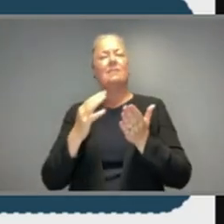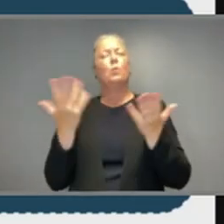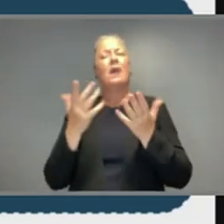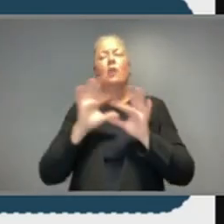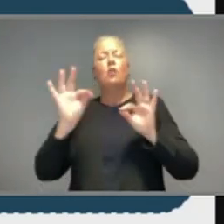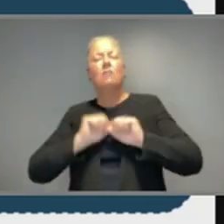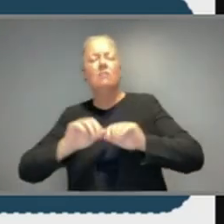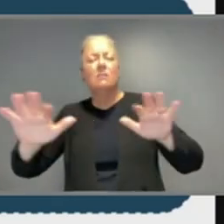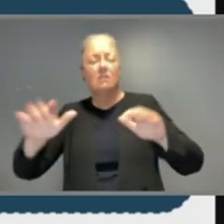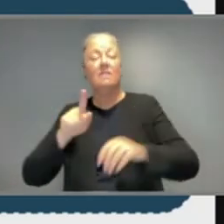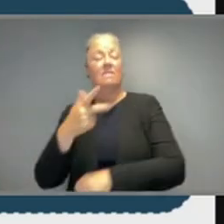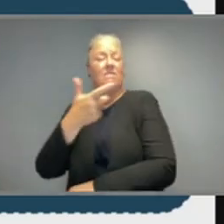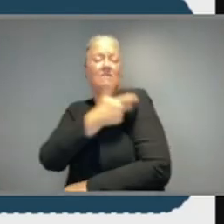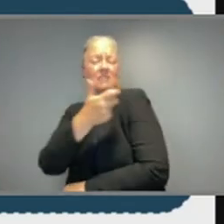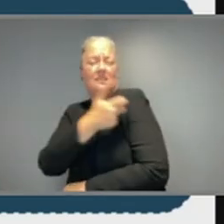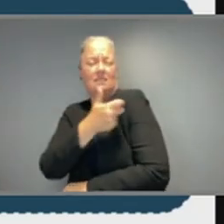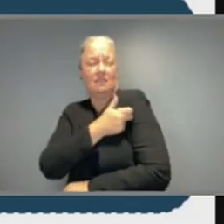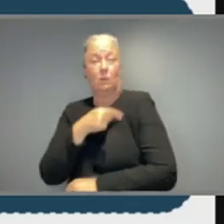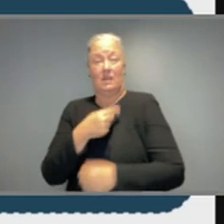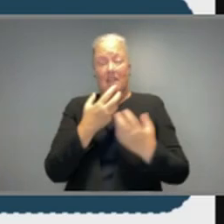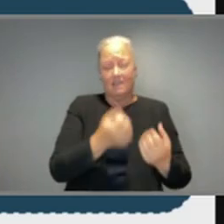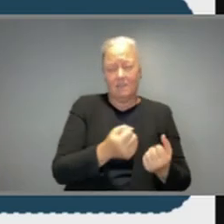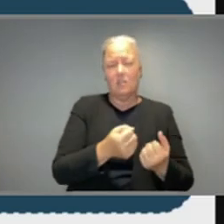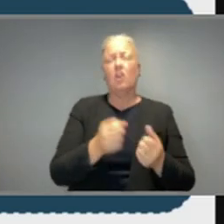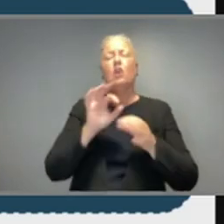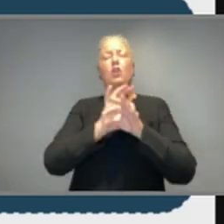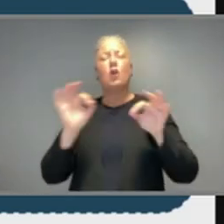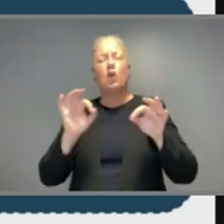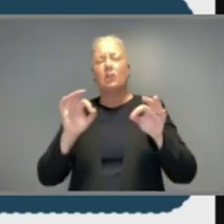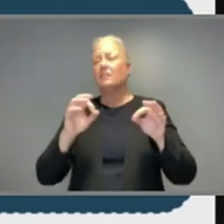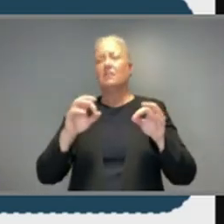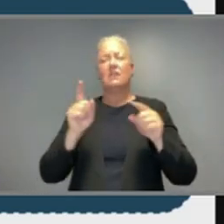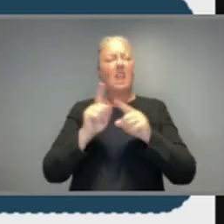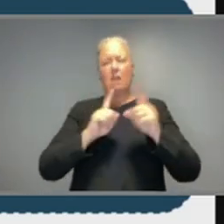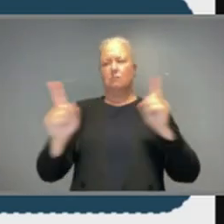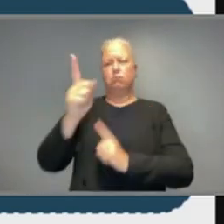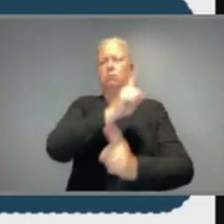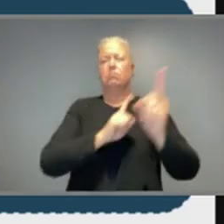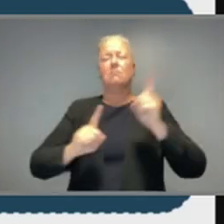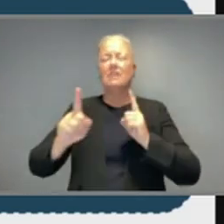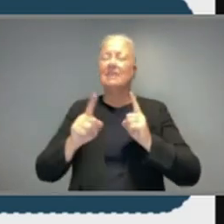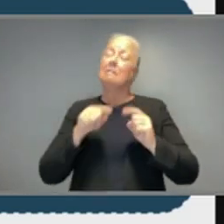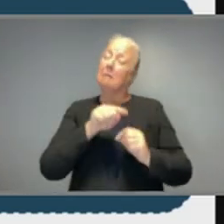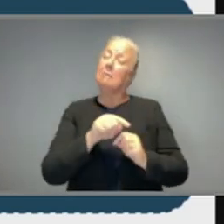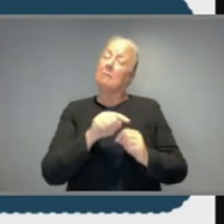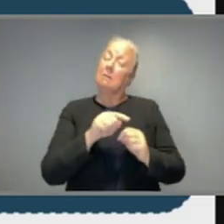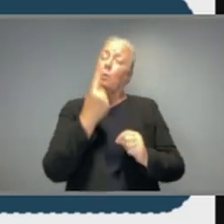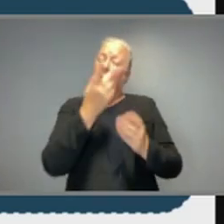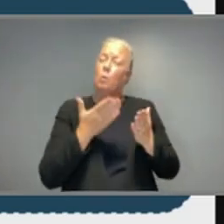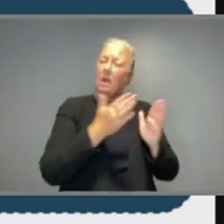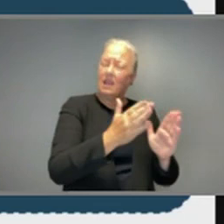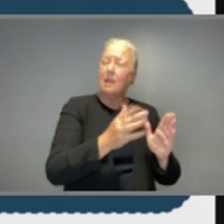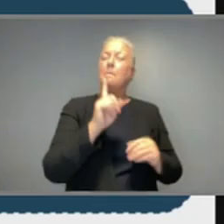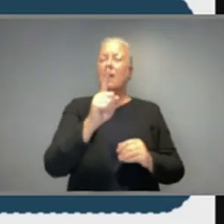is holding the line, and we don't have those overlaid social measures. So this is still a suboptimal strategy, but it's showing you why those overlaid measures are